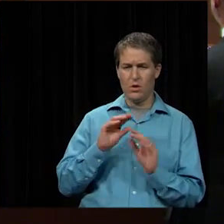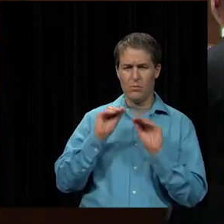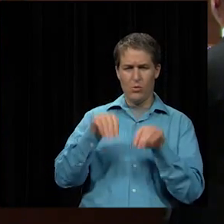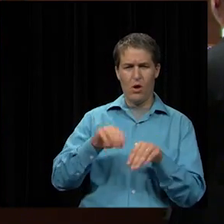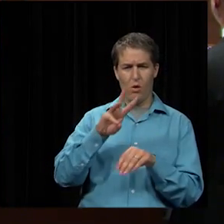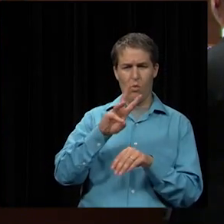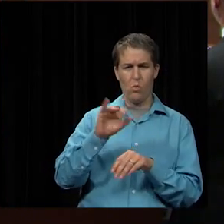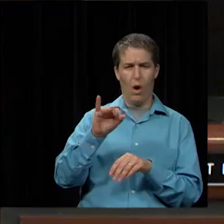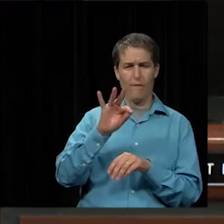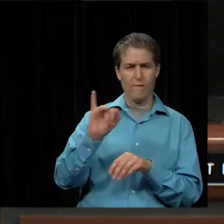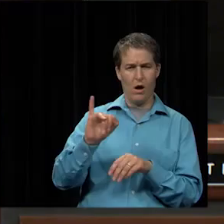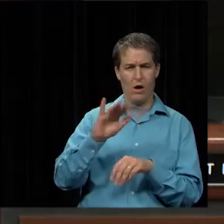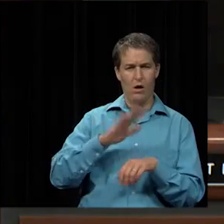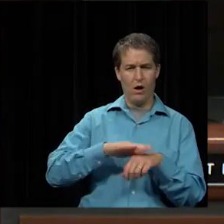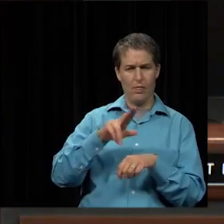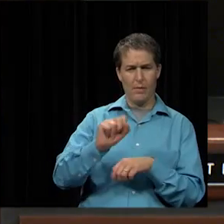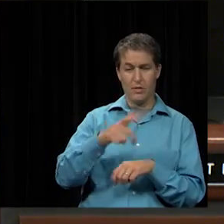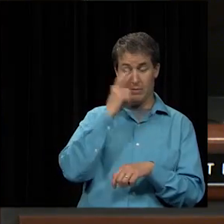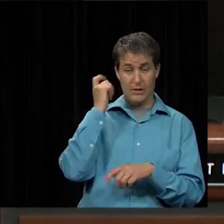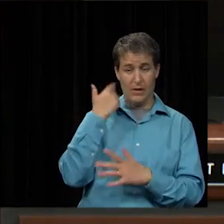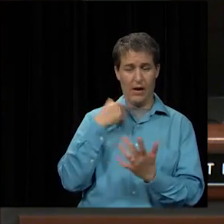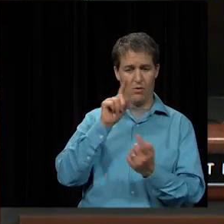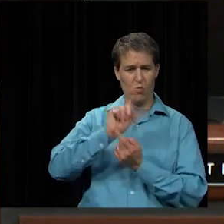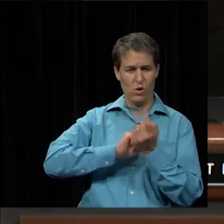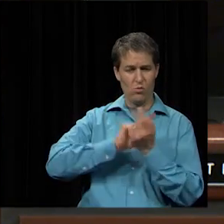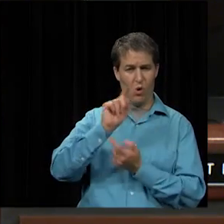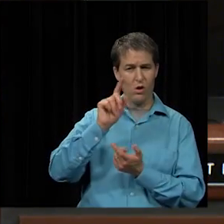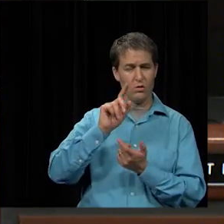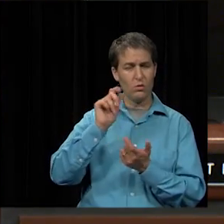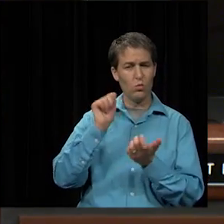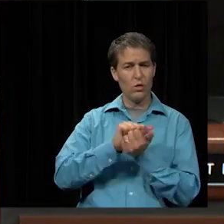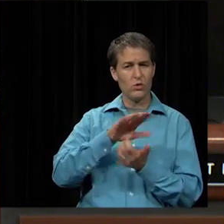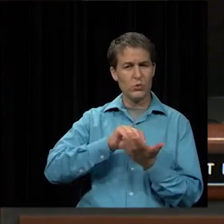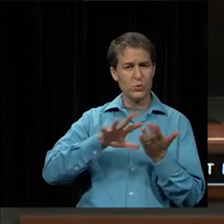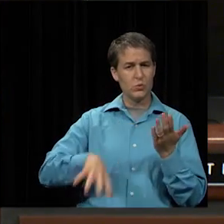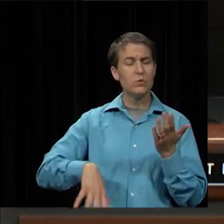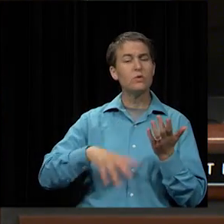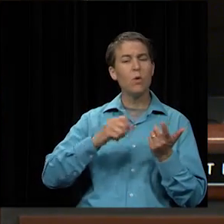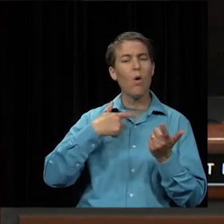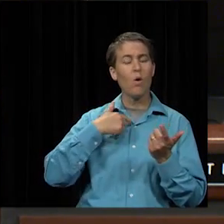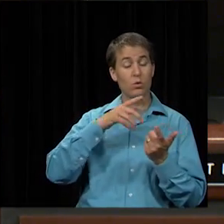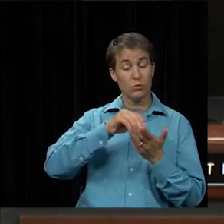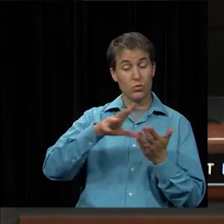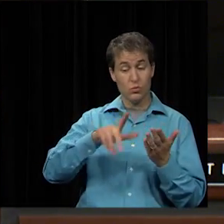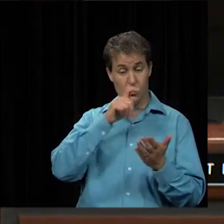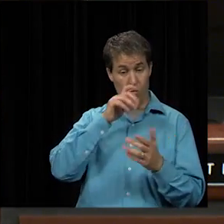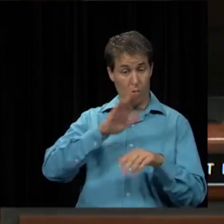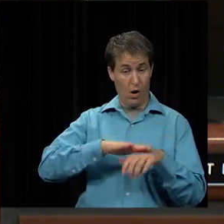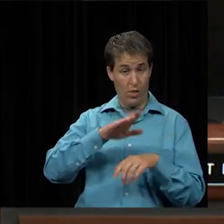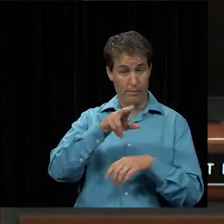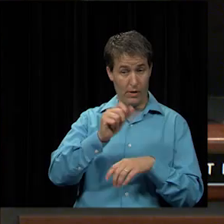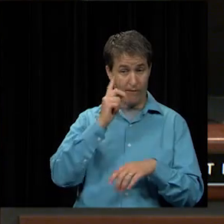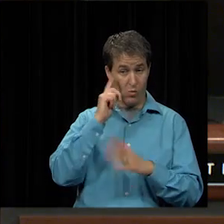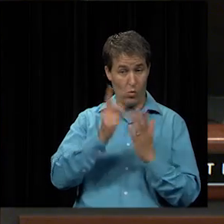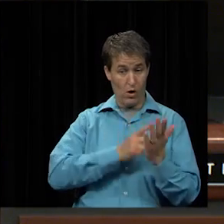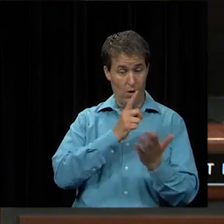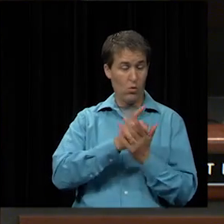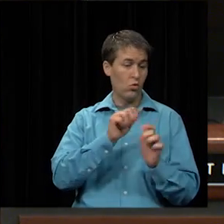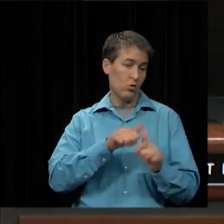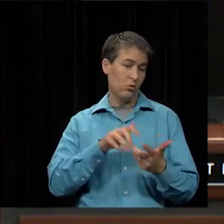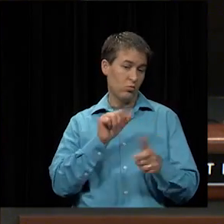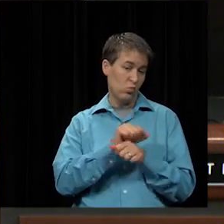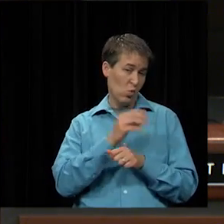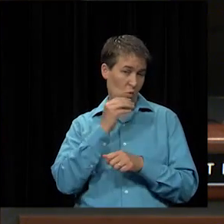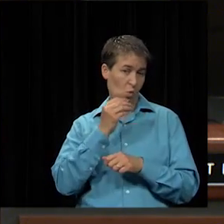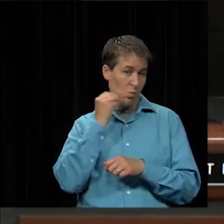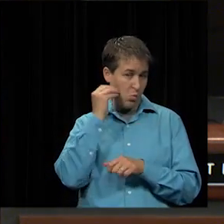their buses because they had a one-to-one initiative with their students and so those kids who are on the bus for an hour could be working on homework